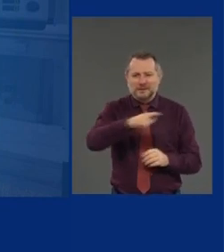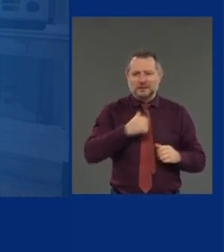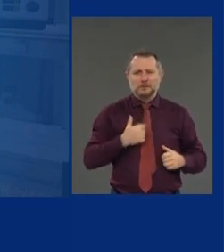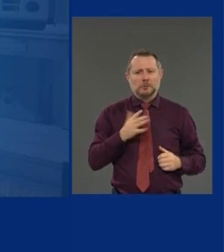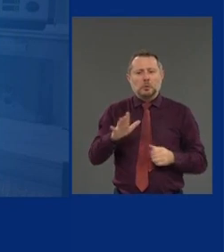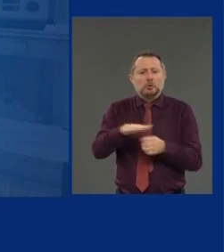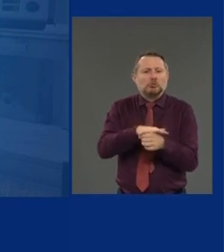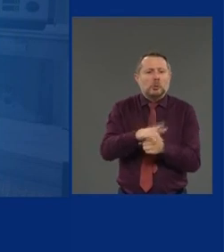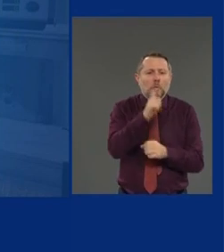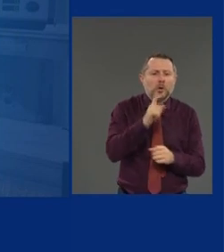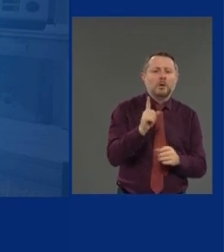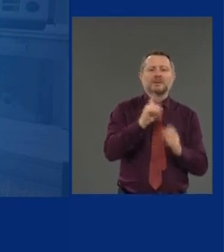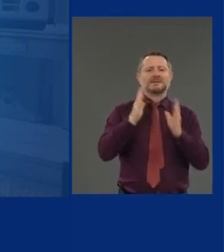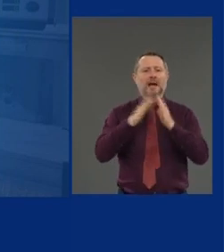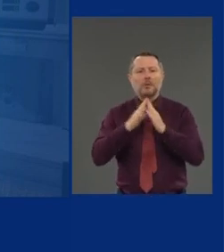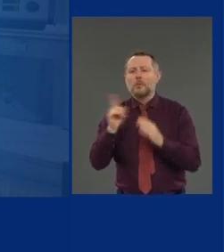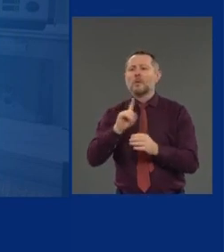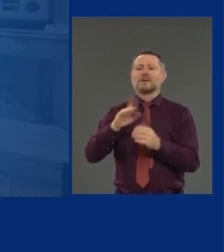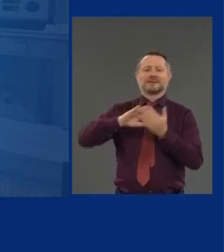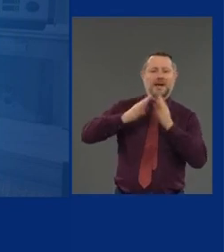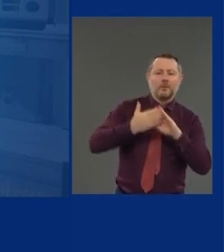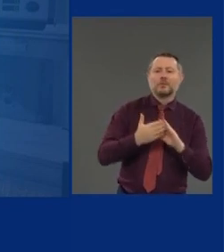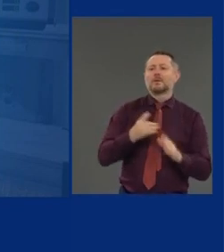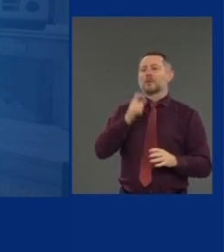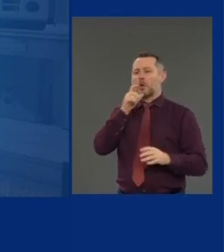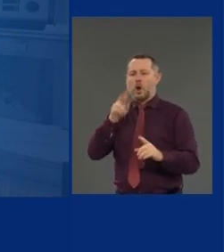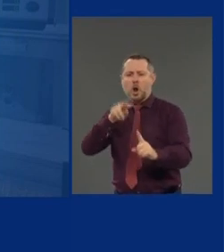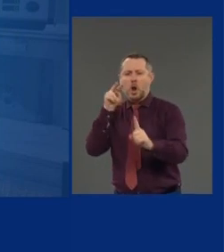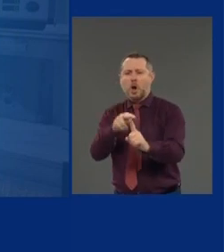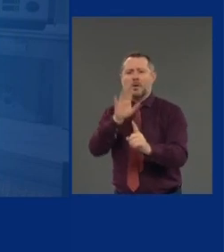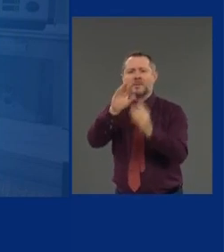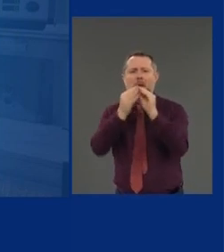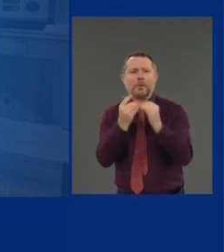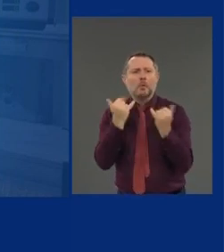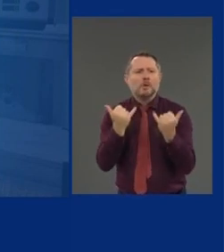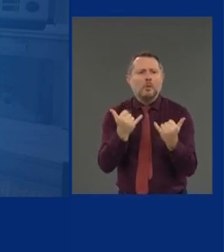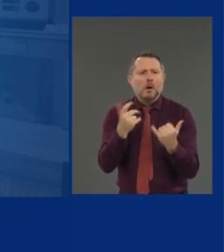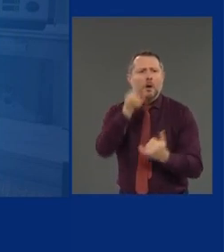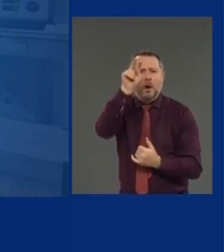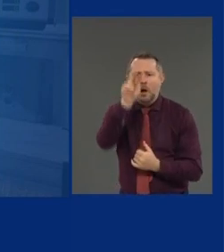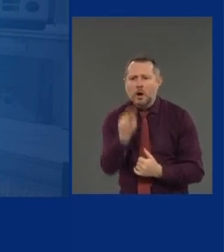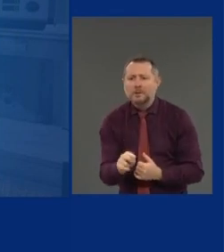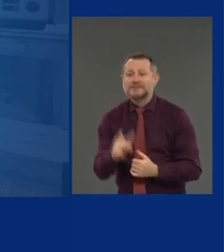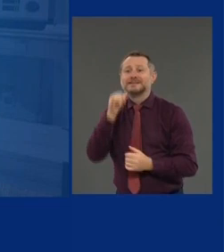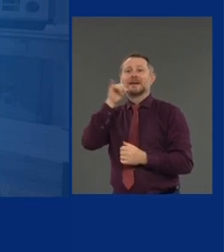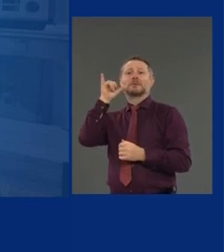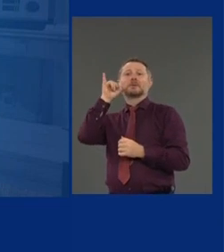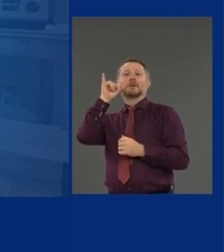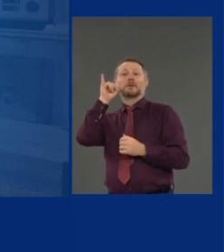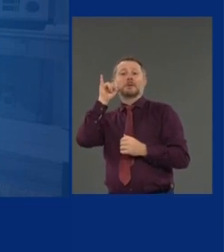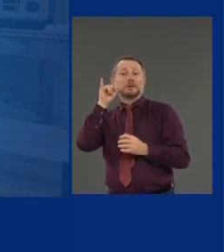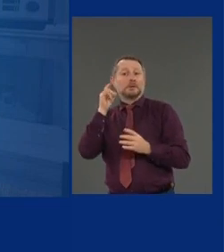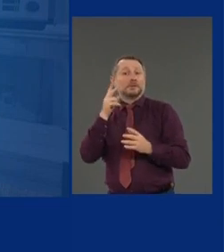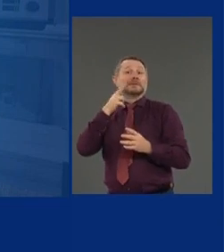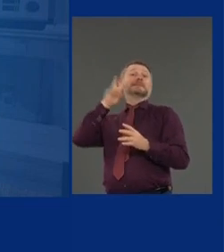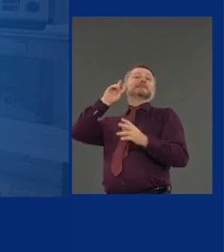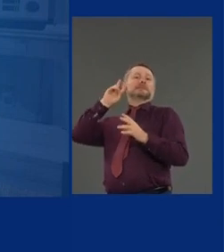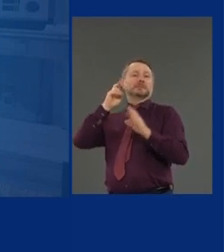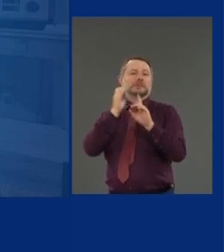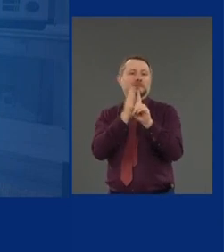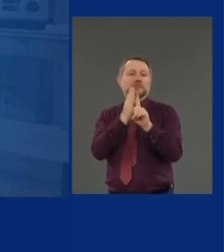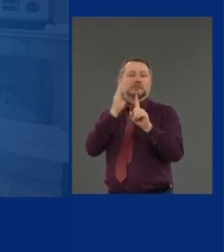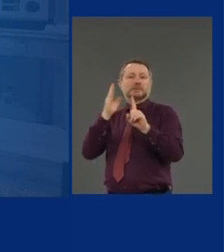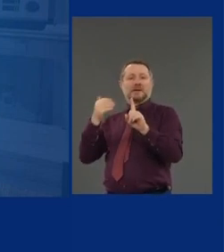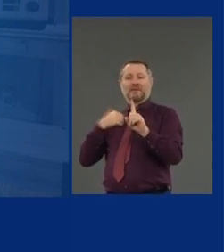And look at the number today. Look at the number yesterday. Look at the number the day before. See if there's any movement.